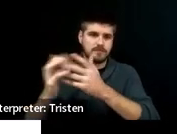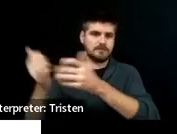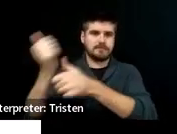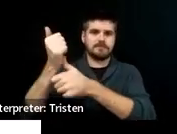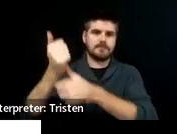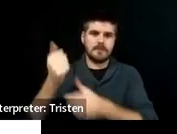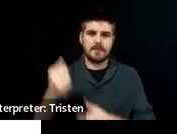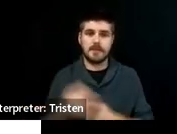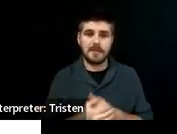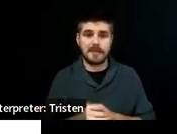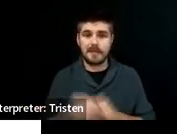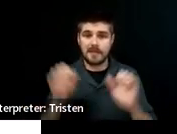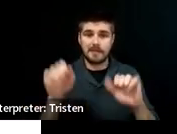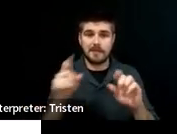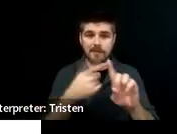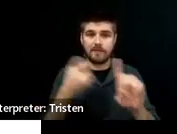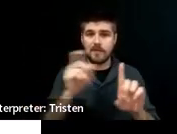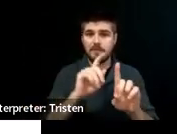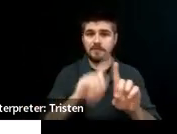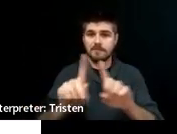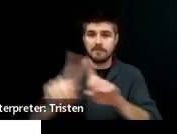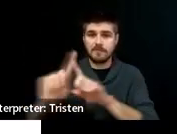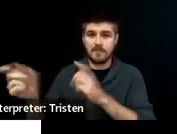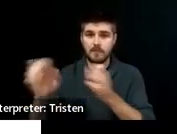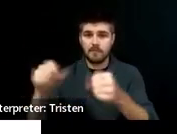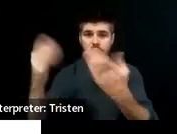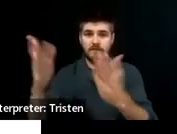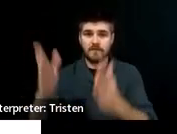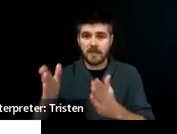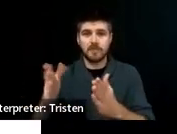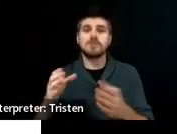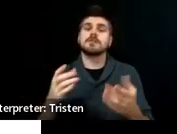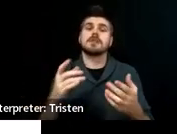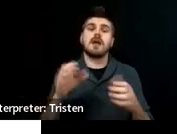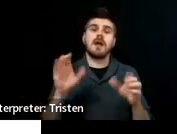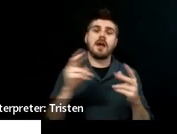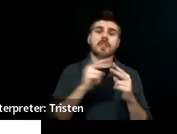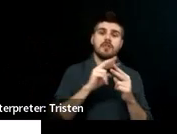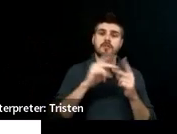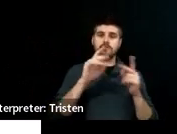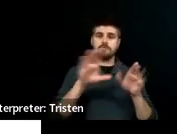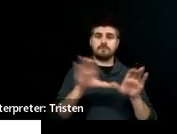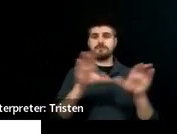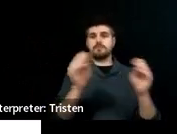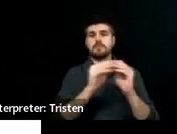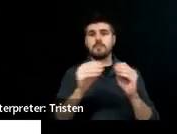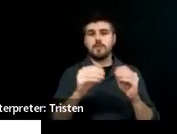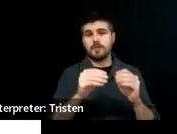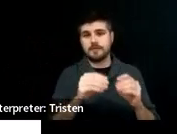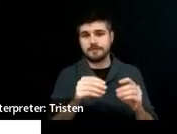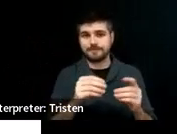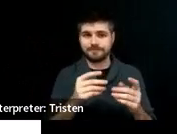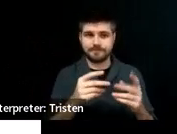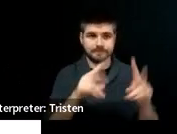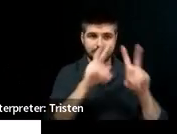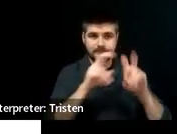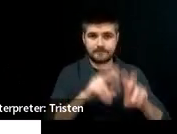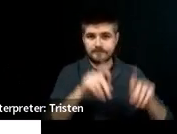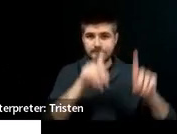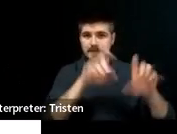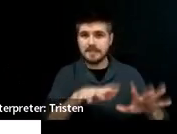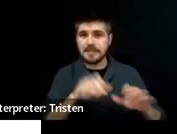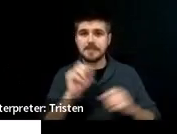providers to do different assessments or to give you more information as well. And don't forget the general